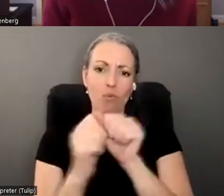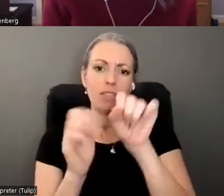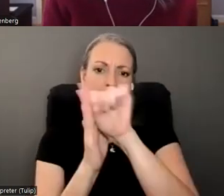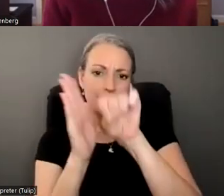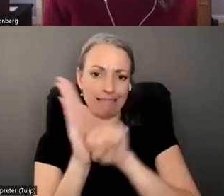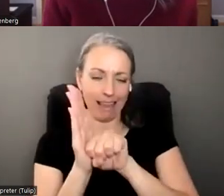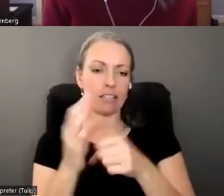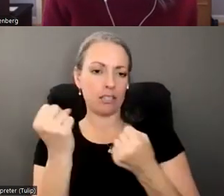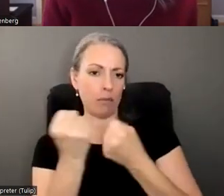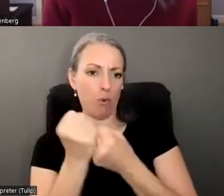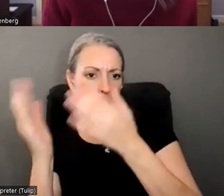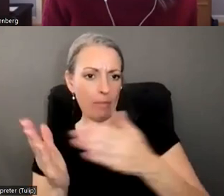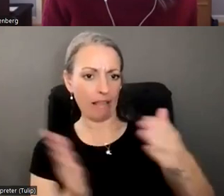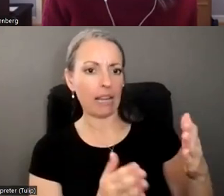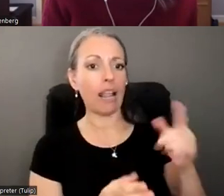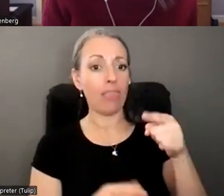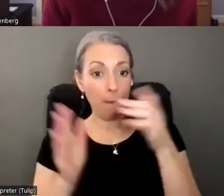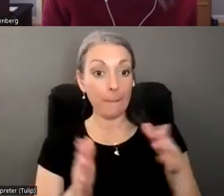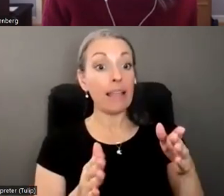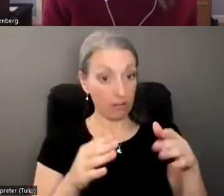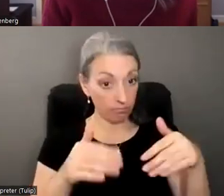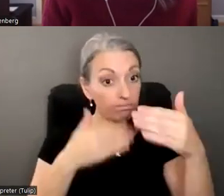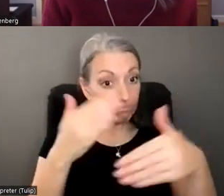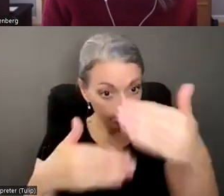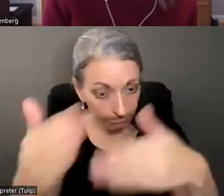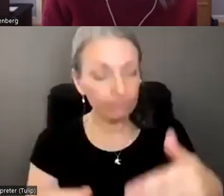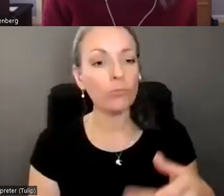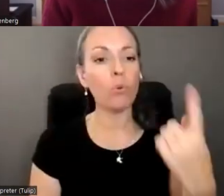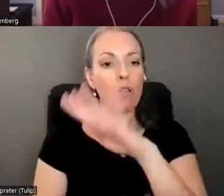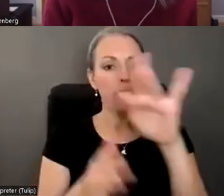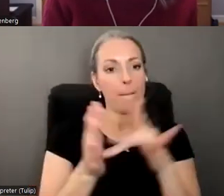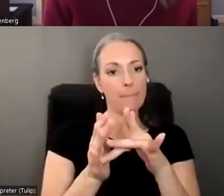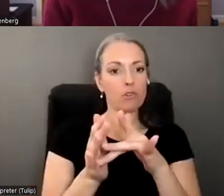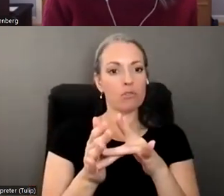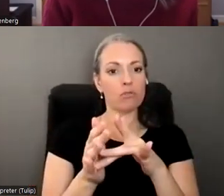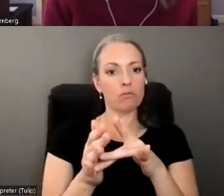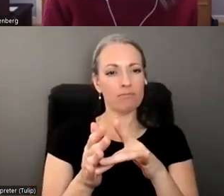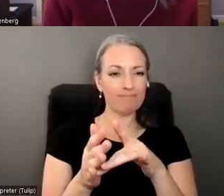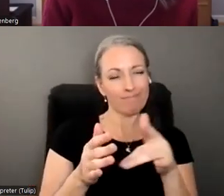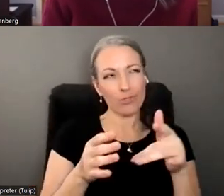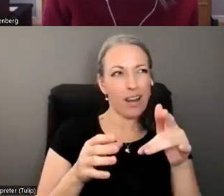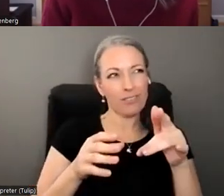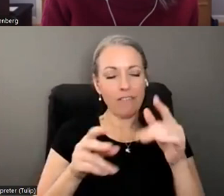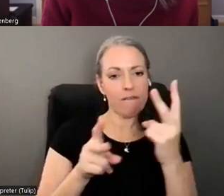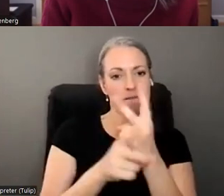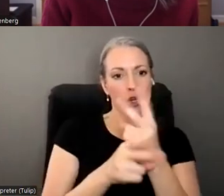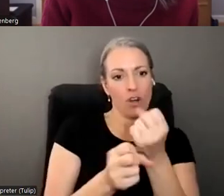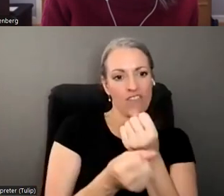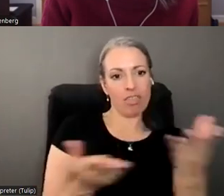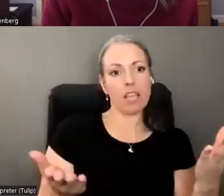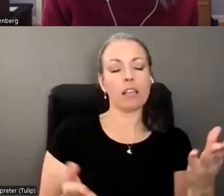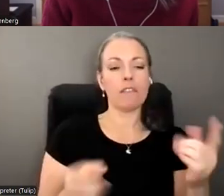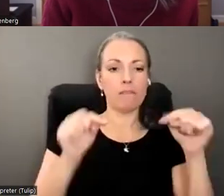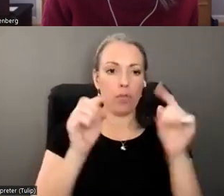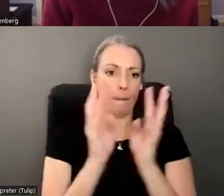assist us with the planning. So are in the middle of getting things sorted out and straightened out for this meeting